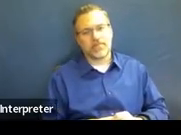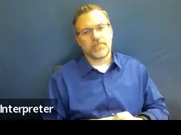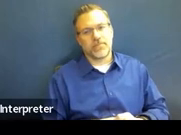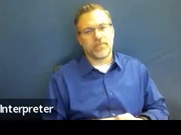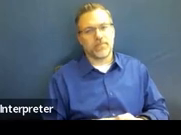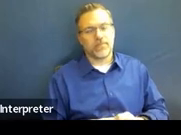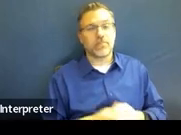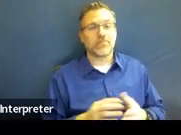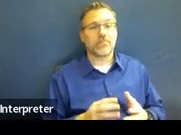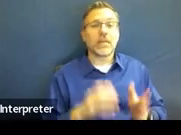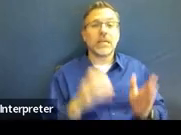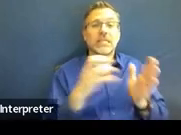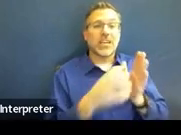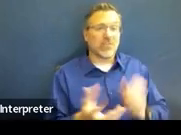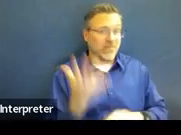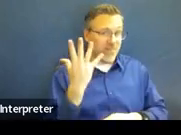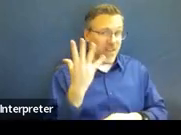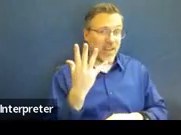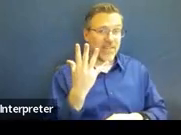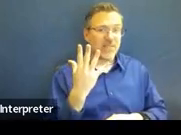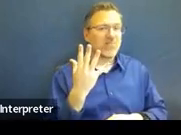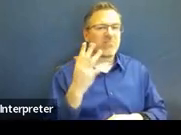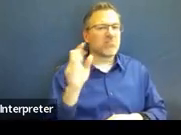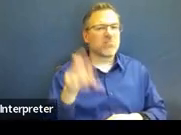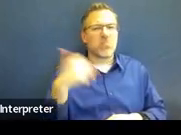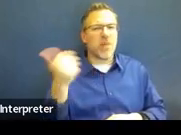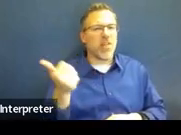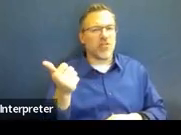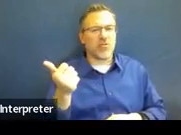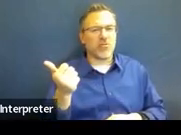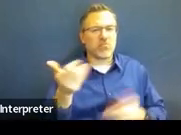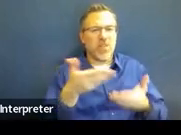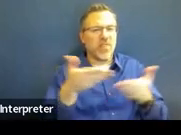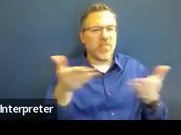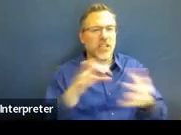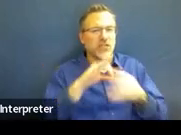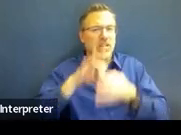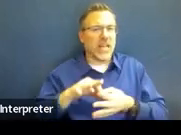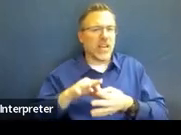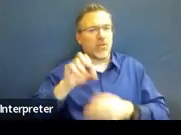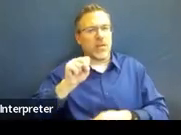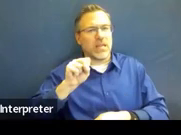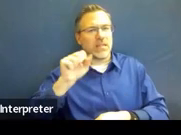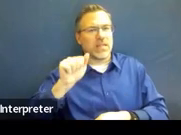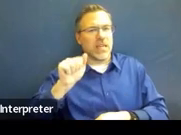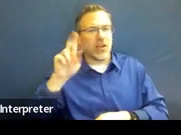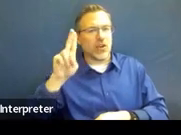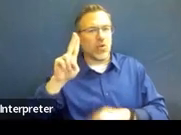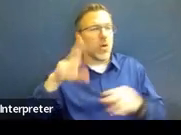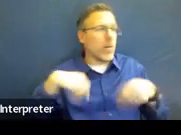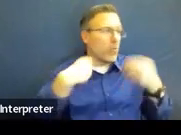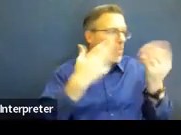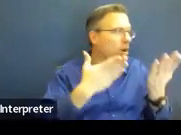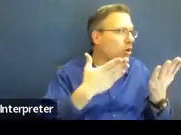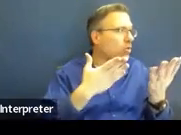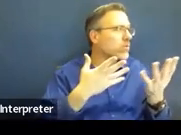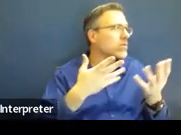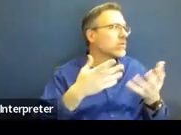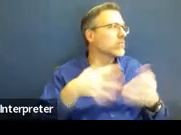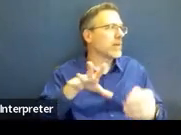Section five is where you describe any other factors that are relevant to the SAU's proposed or refused actions described above.